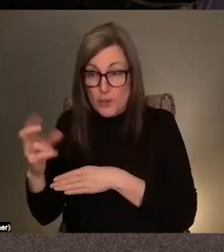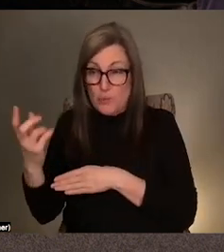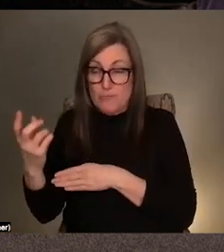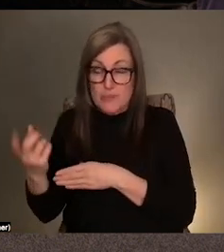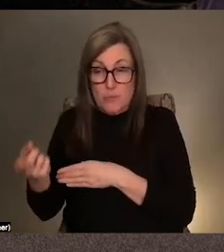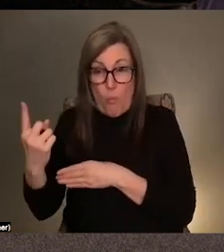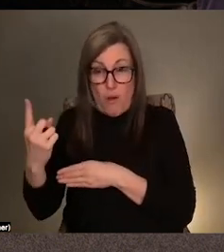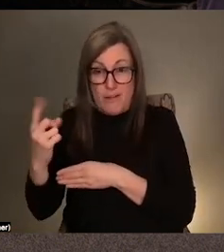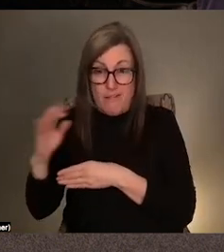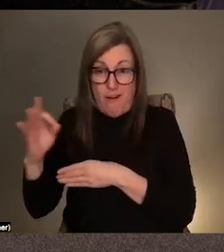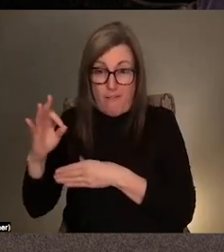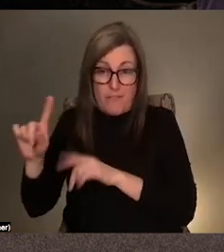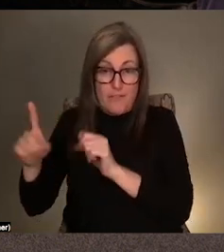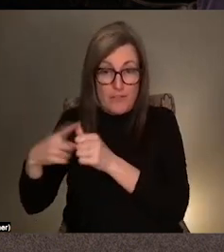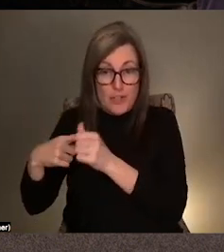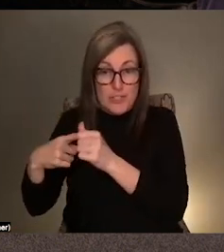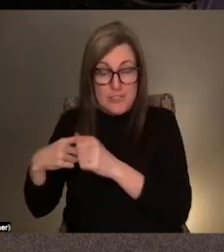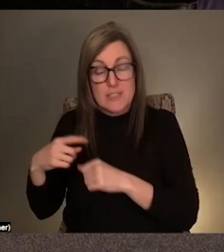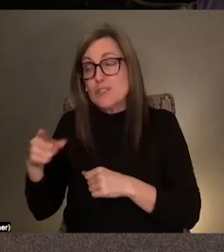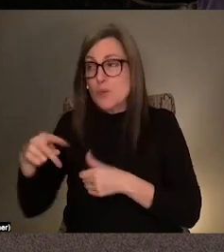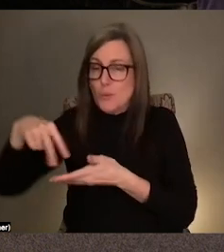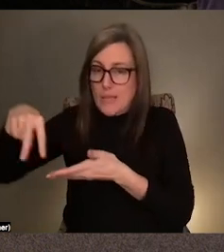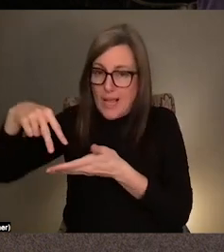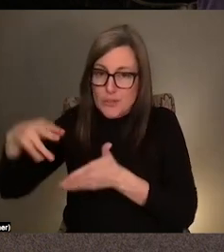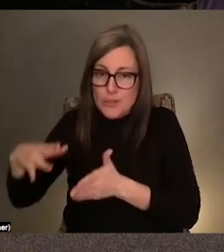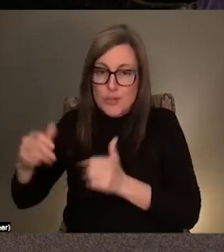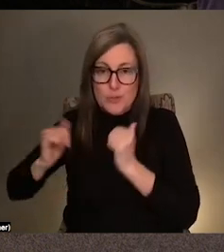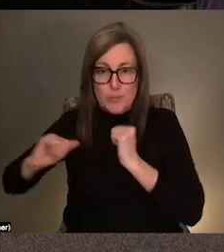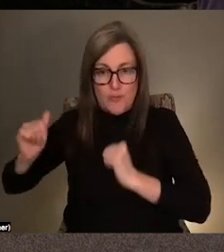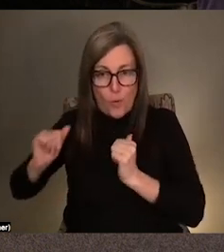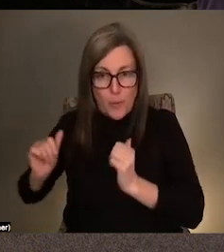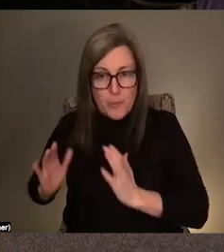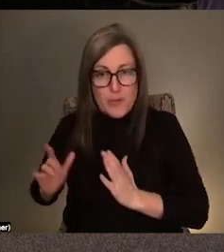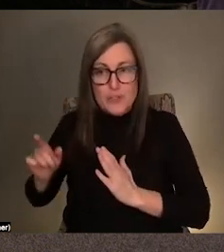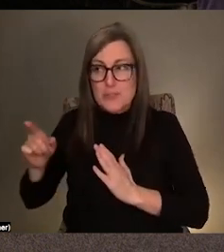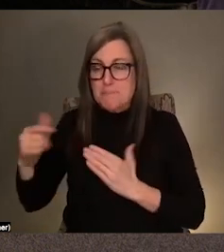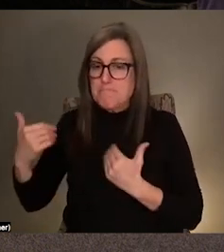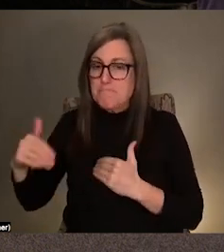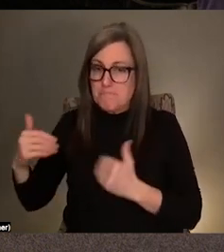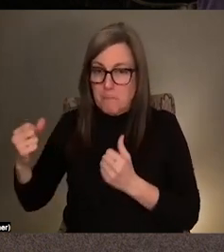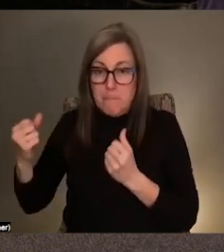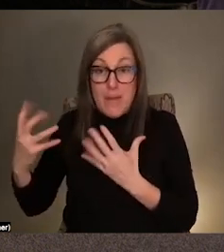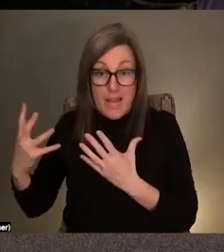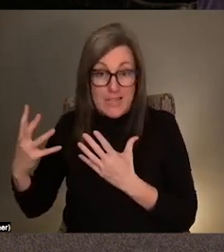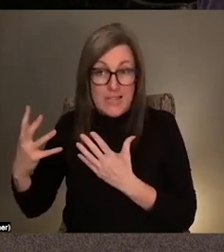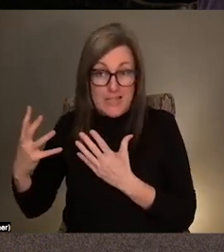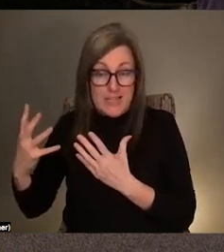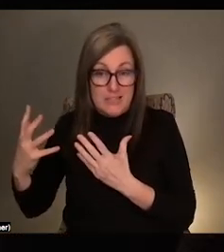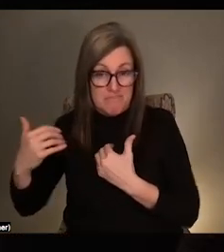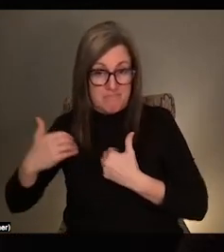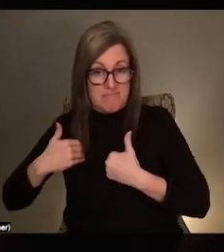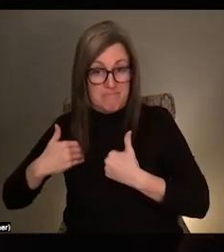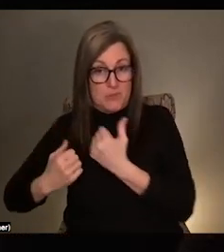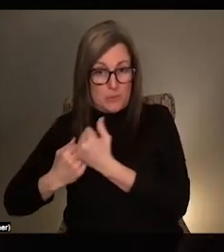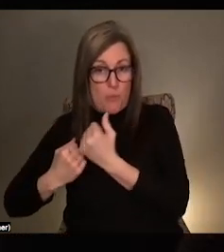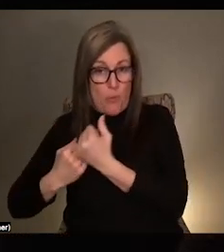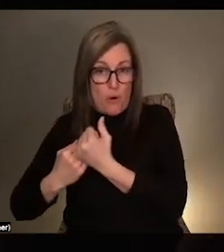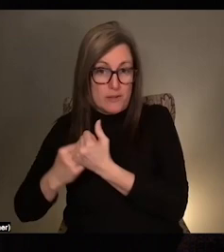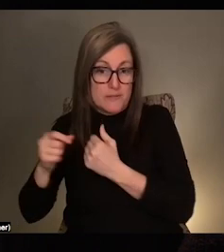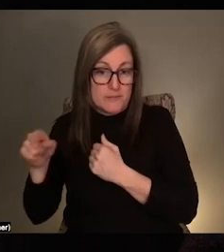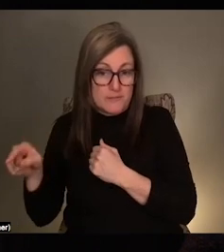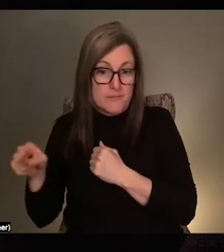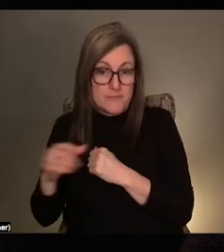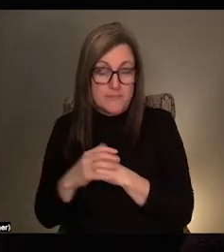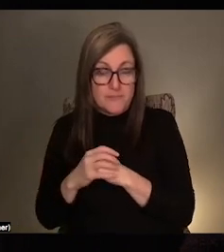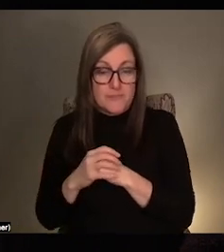you know, the big dancers and performers who have been supported by the Walker over the years. Some like archives and works are